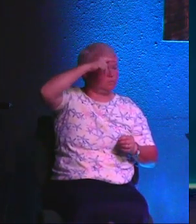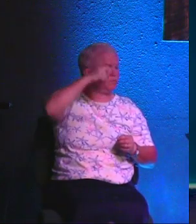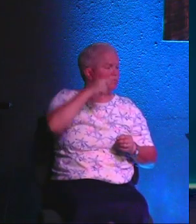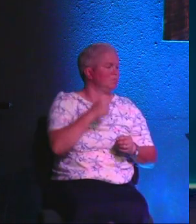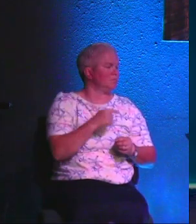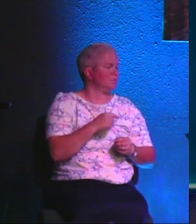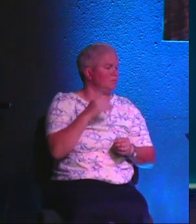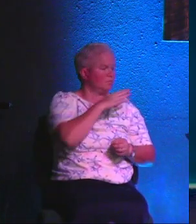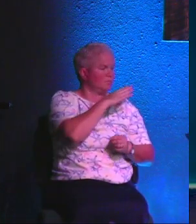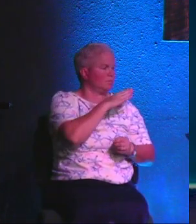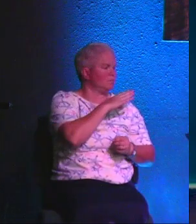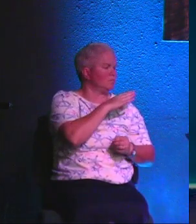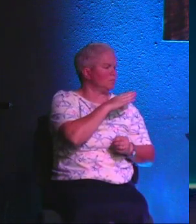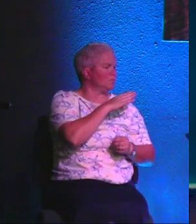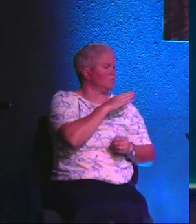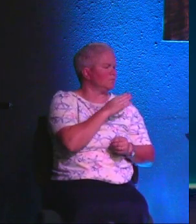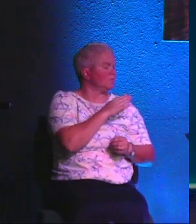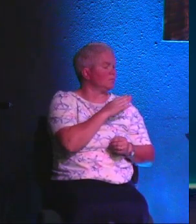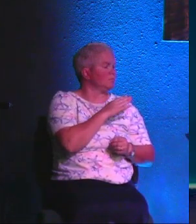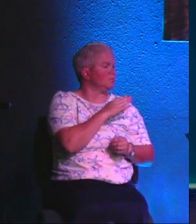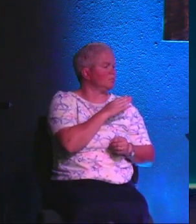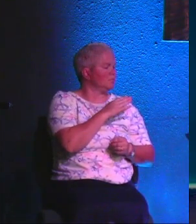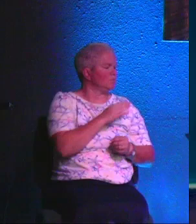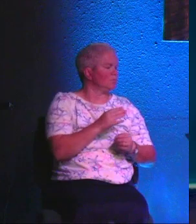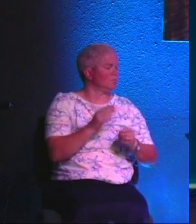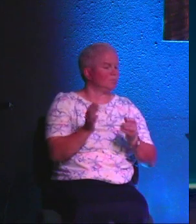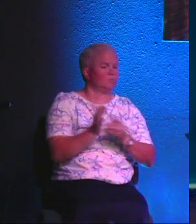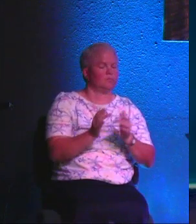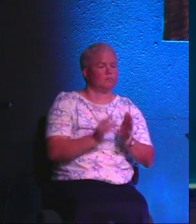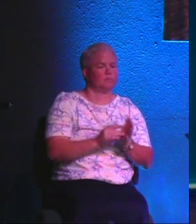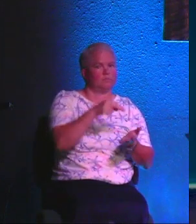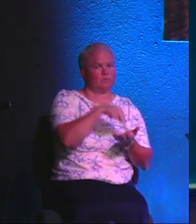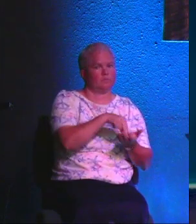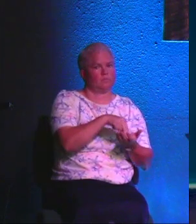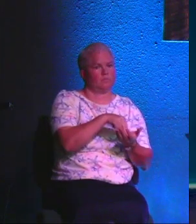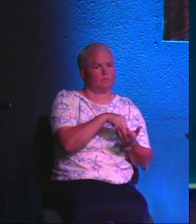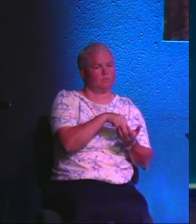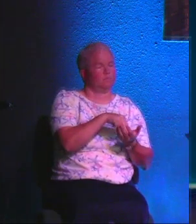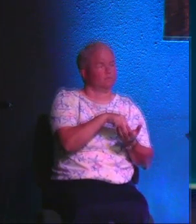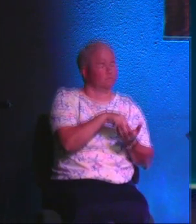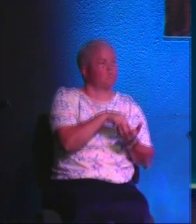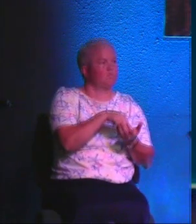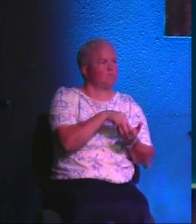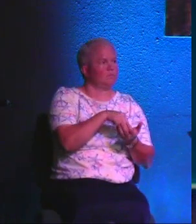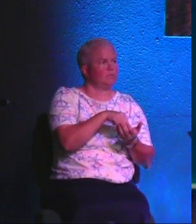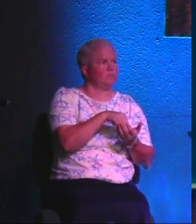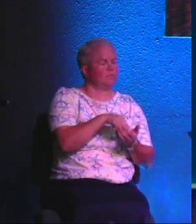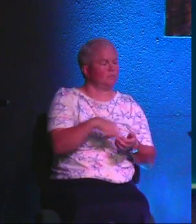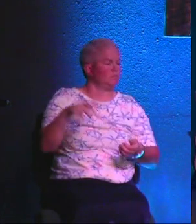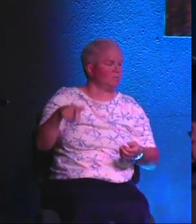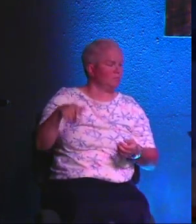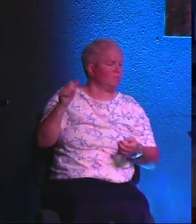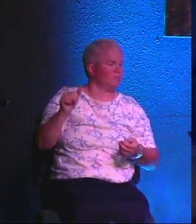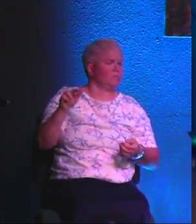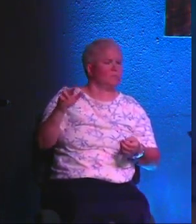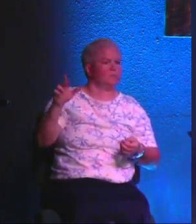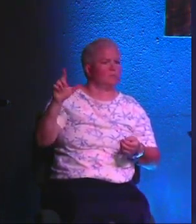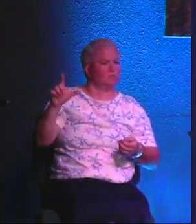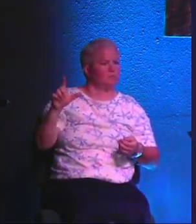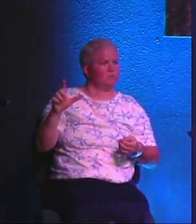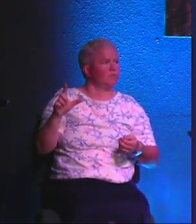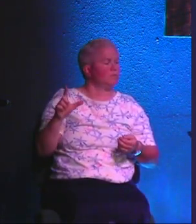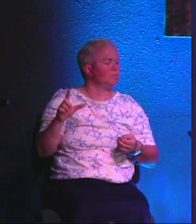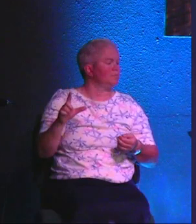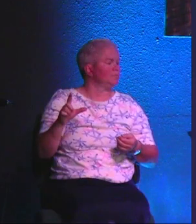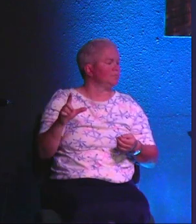deception. See, Jesus stands in stark contrast to those who Paul is warning against,